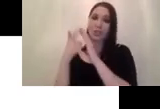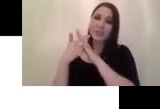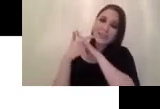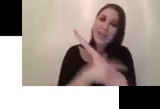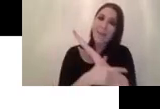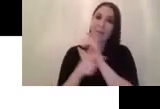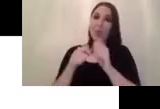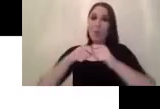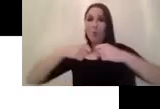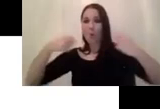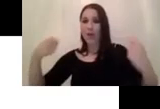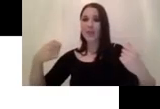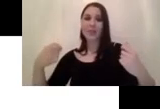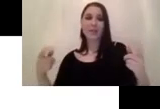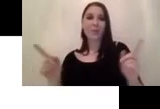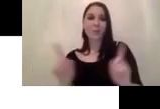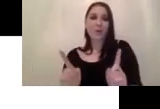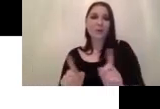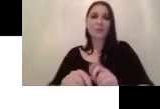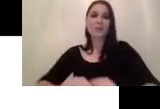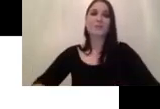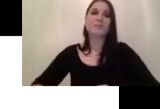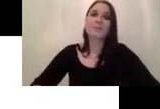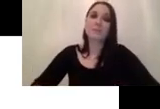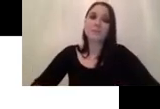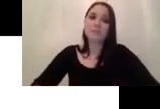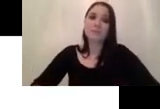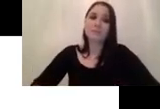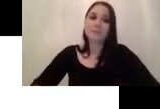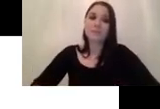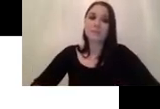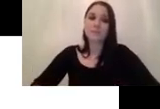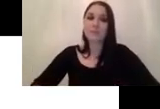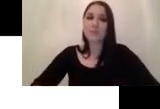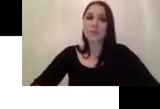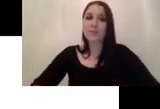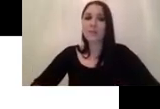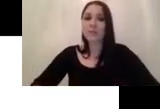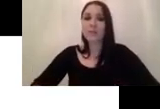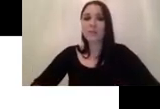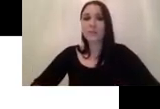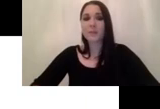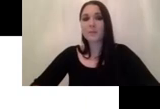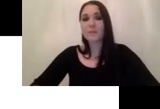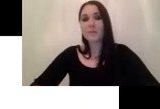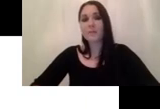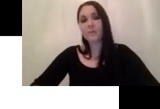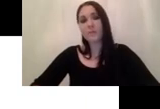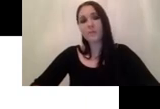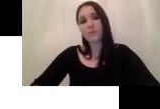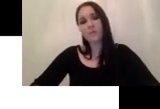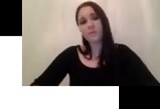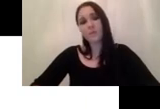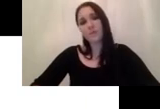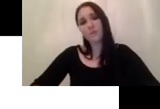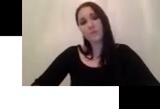the backbone uh in in the compound way and the efficient debt take a step further instead of just